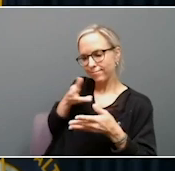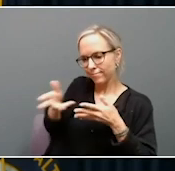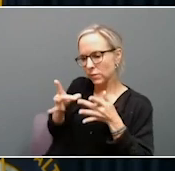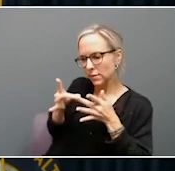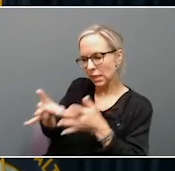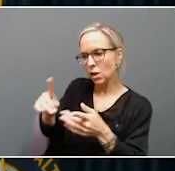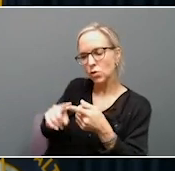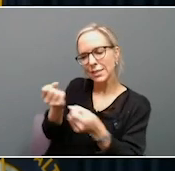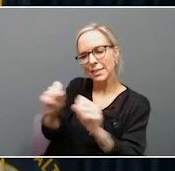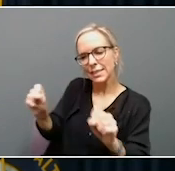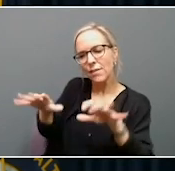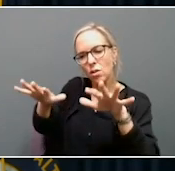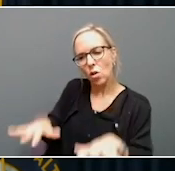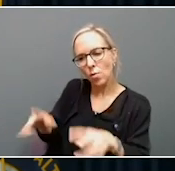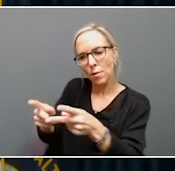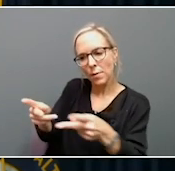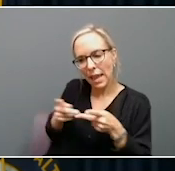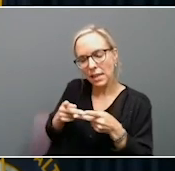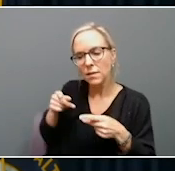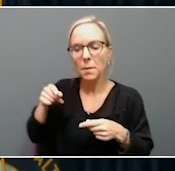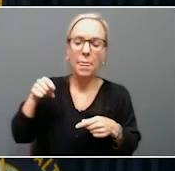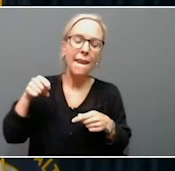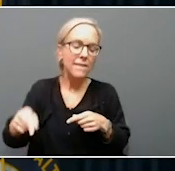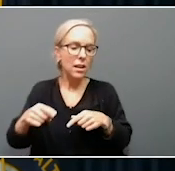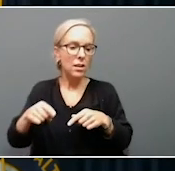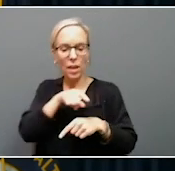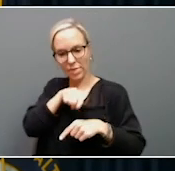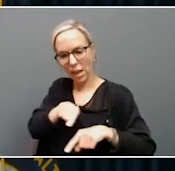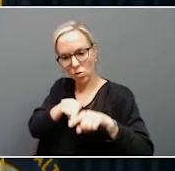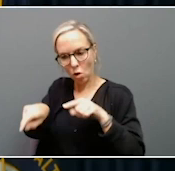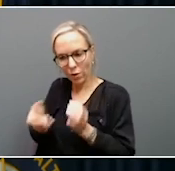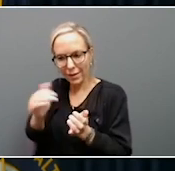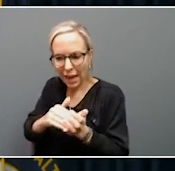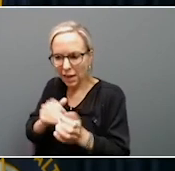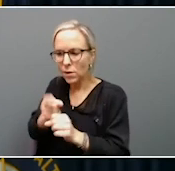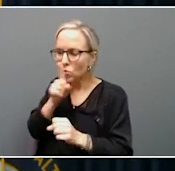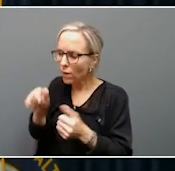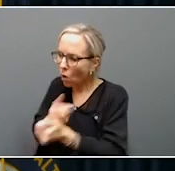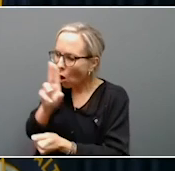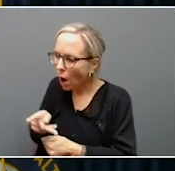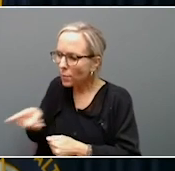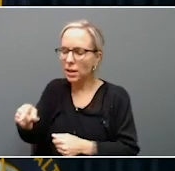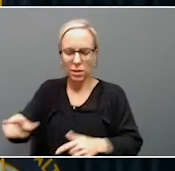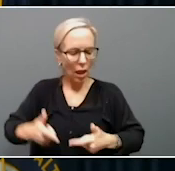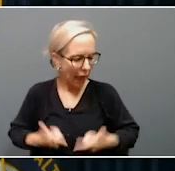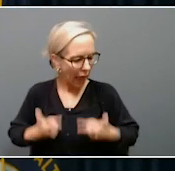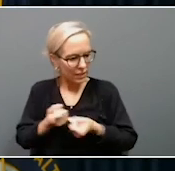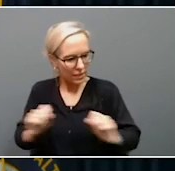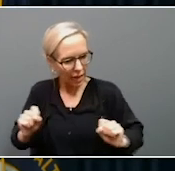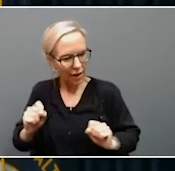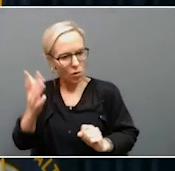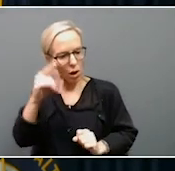The same caller followed up with the crisis counselor to make sure they knew of their impact and the caller voiced that their life had been saved as a result.